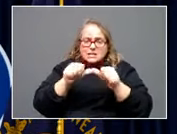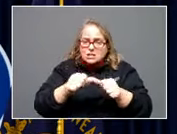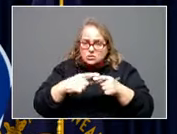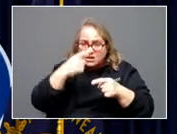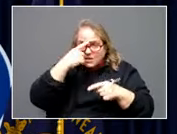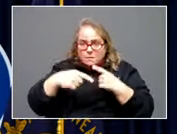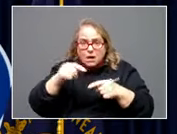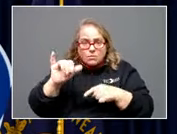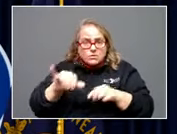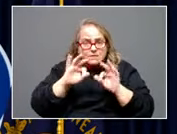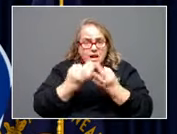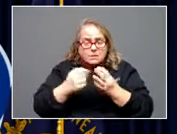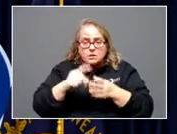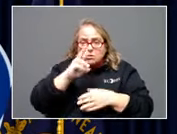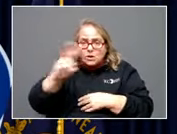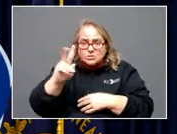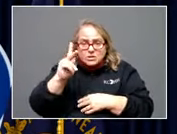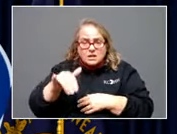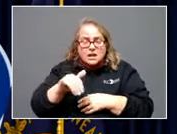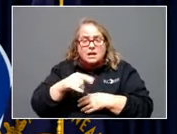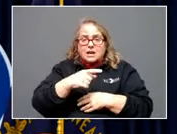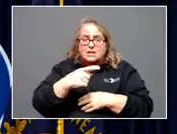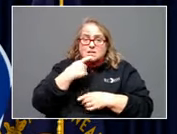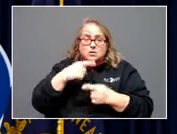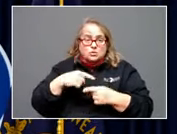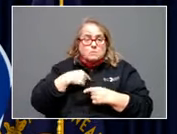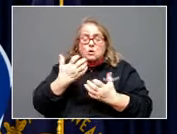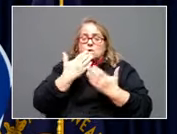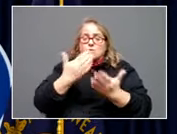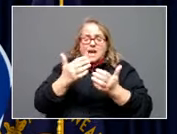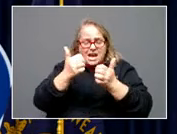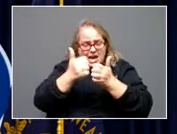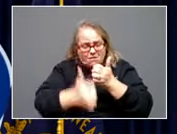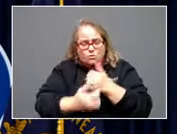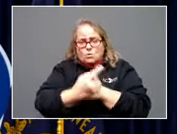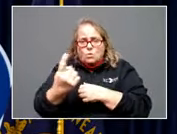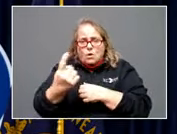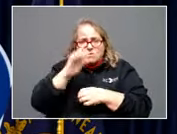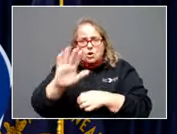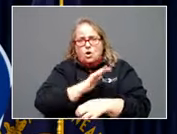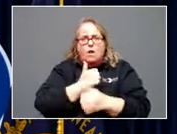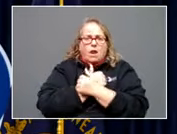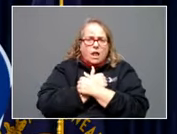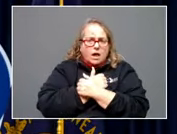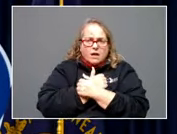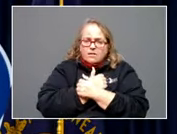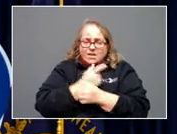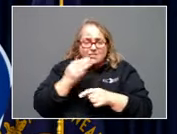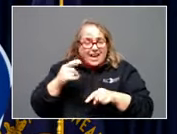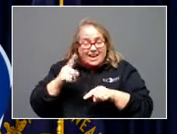families in western Kentucky. They said it to me. They thank everybody for the love. They can't understand